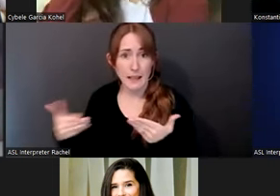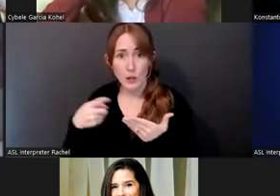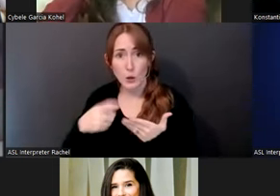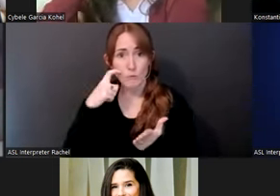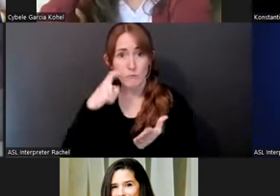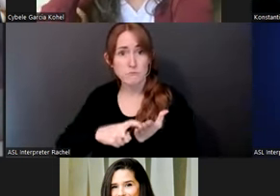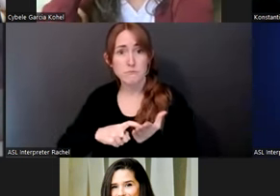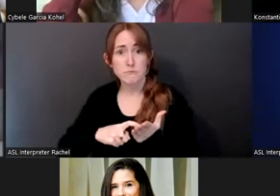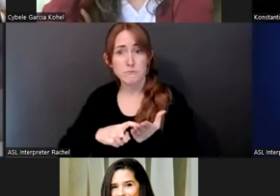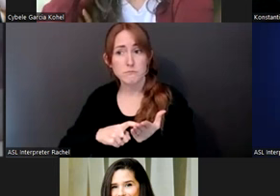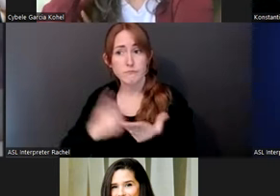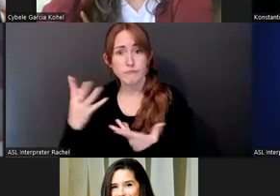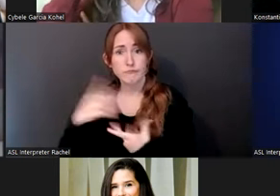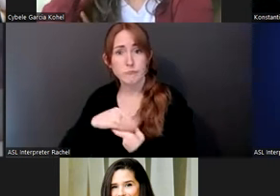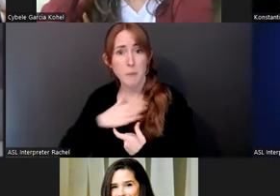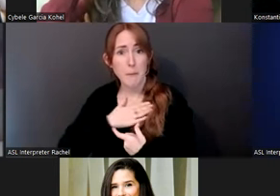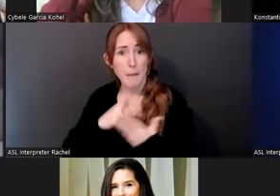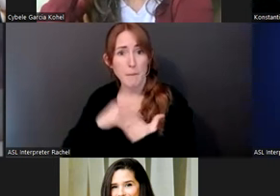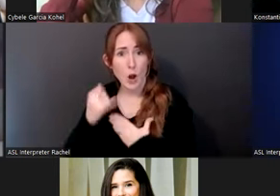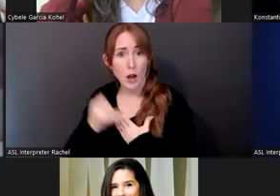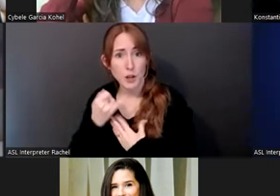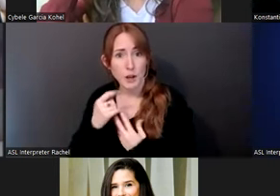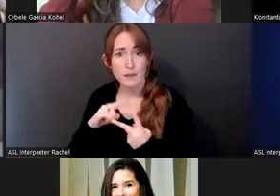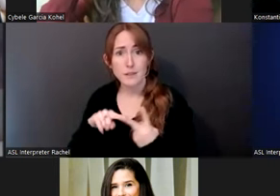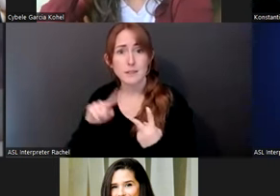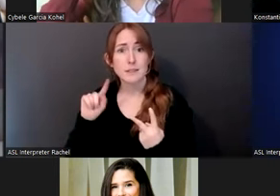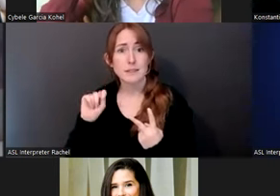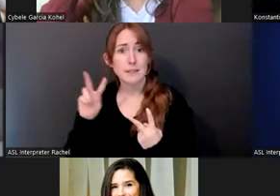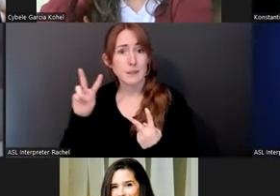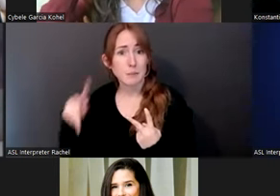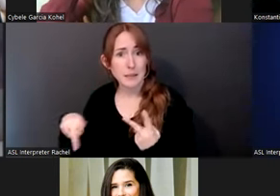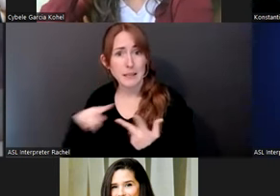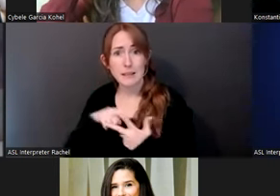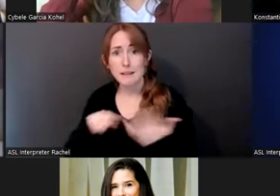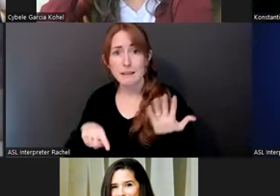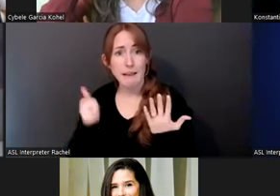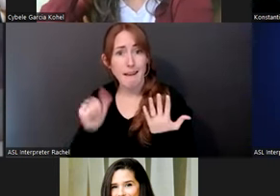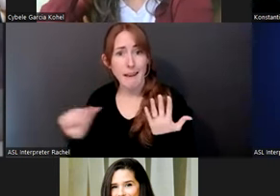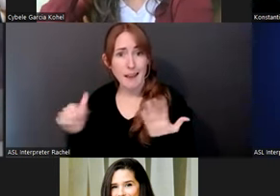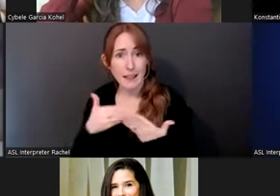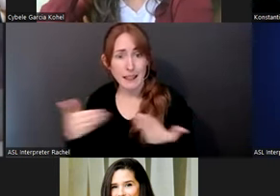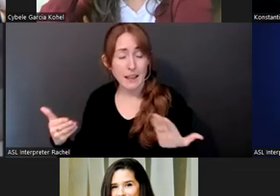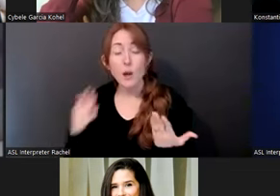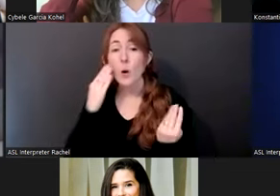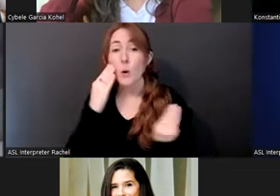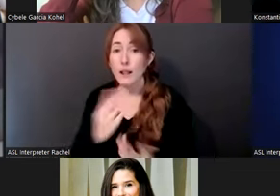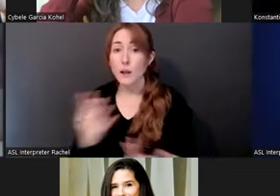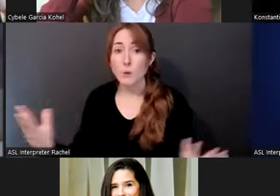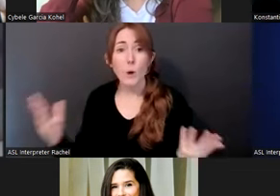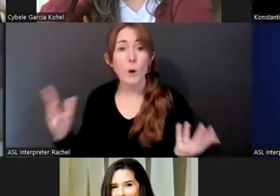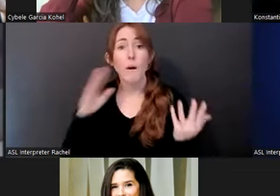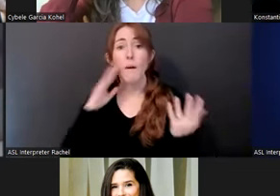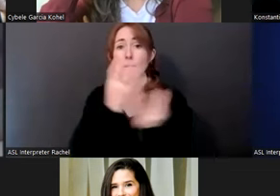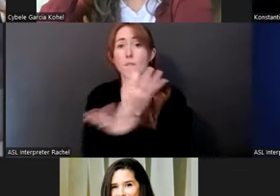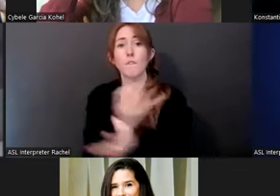Borderline Collective, we have done, or TVP, we just want to say openly name that you are free, they are free and